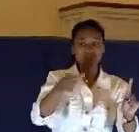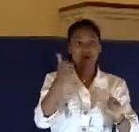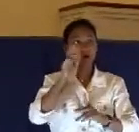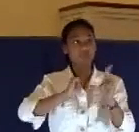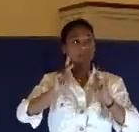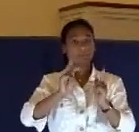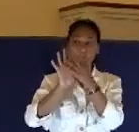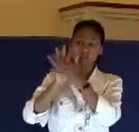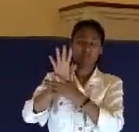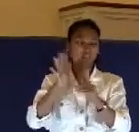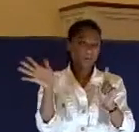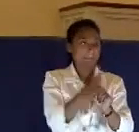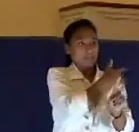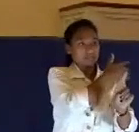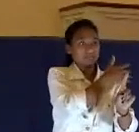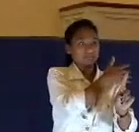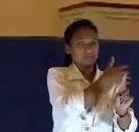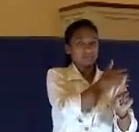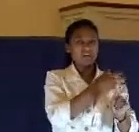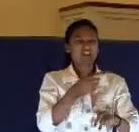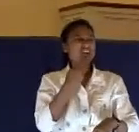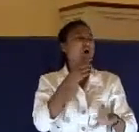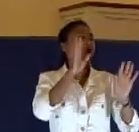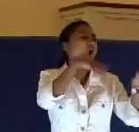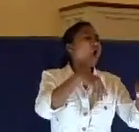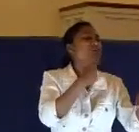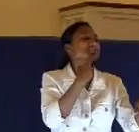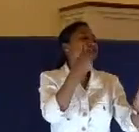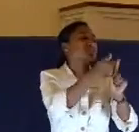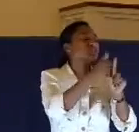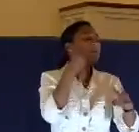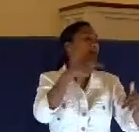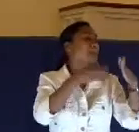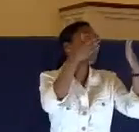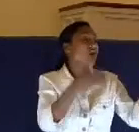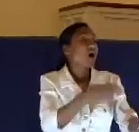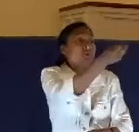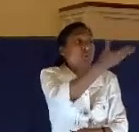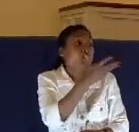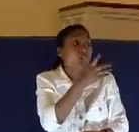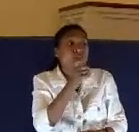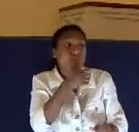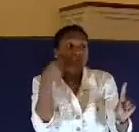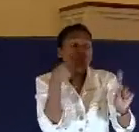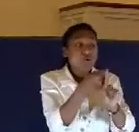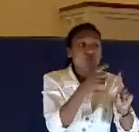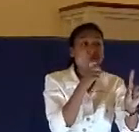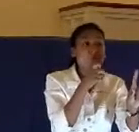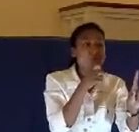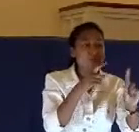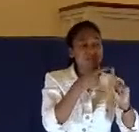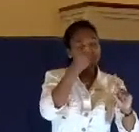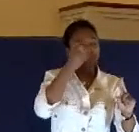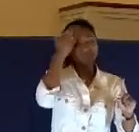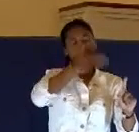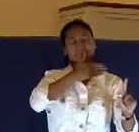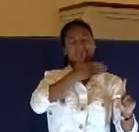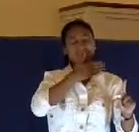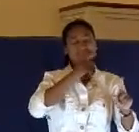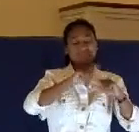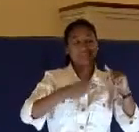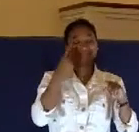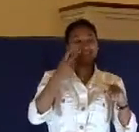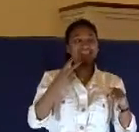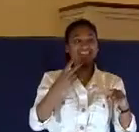oh, if you're a prophet, prophesy. Tell us which one smote you. By the way, he will do that one day when they stand